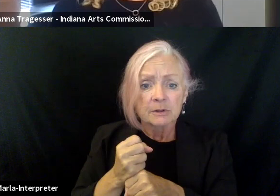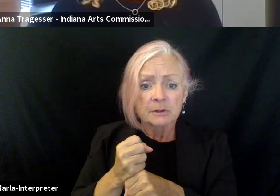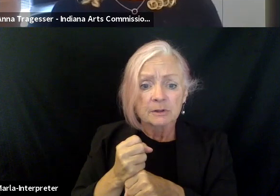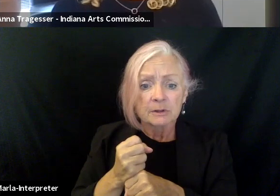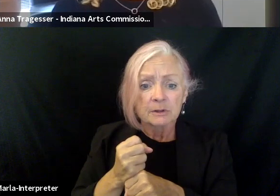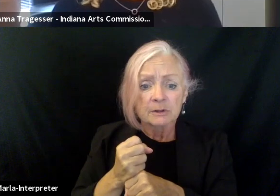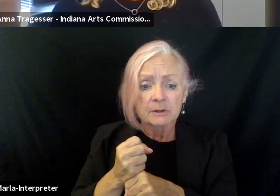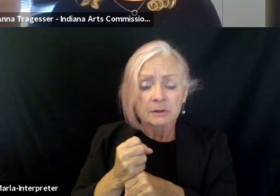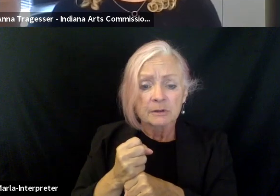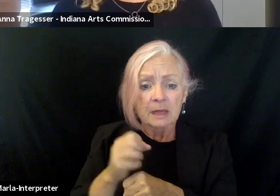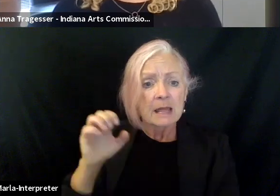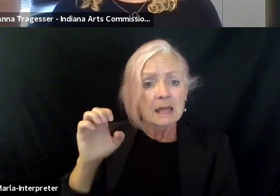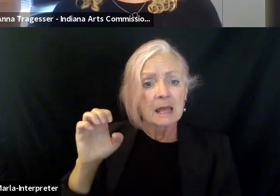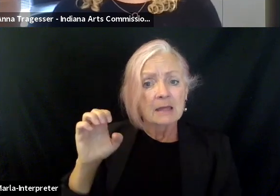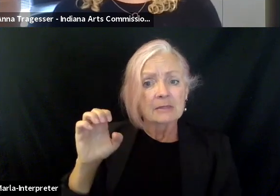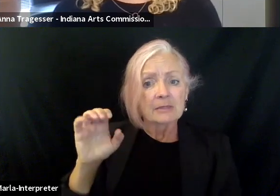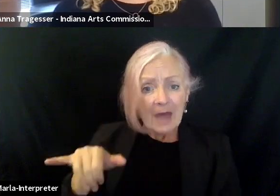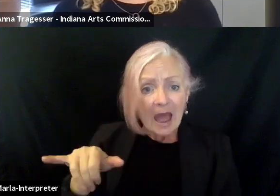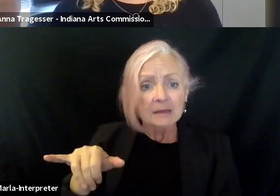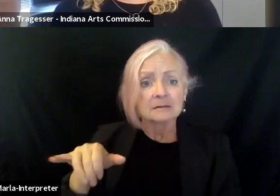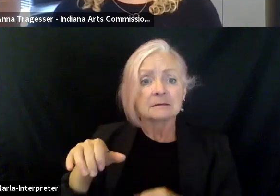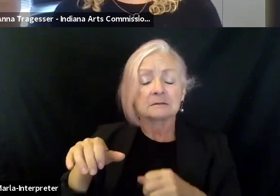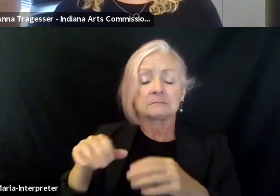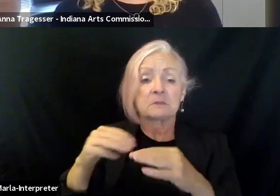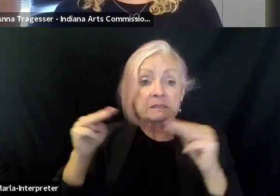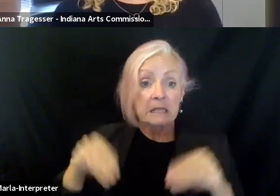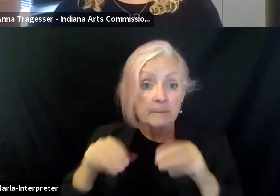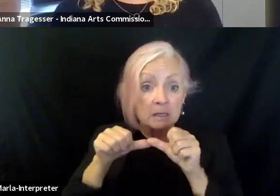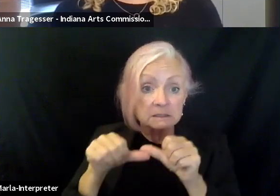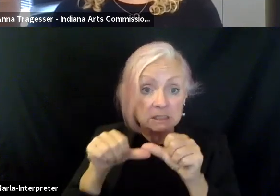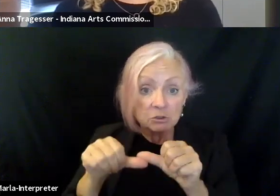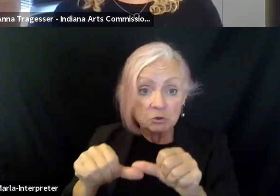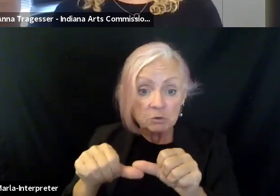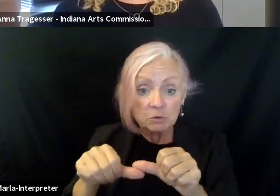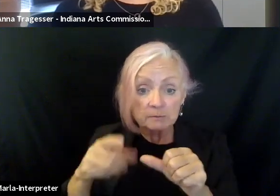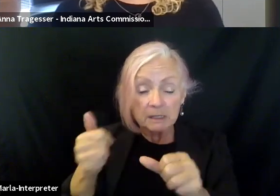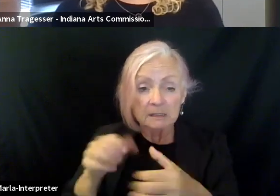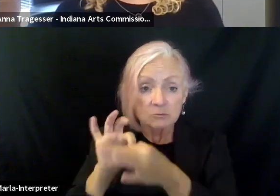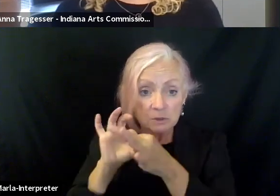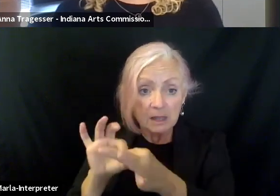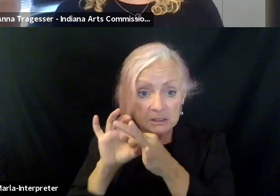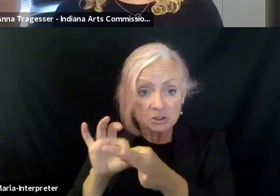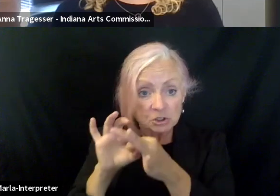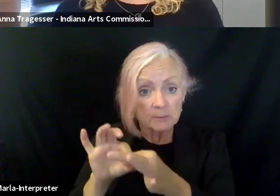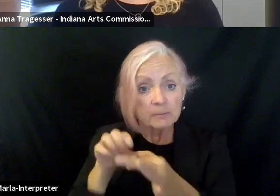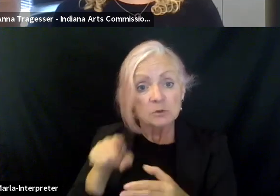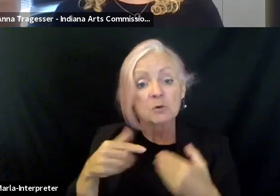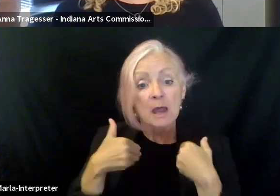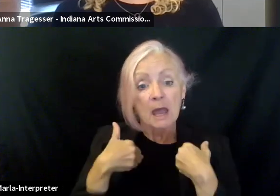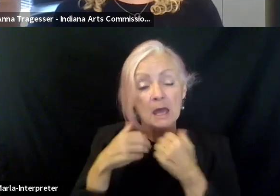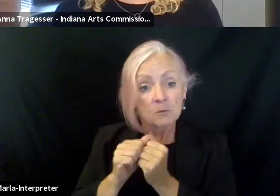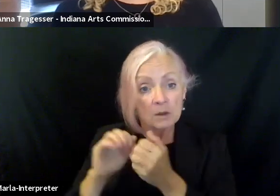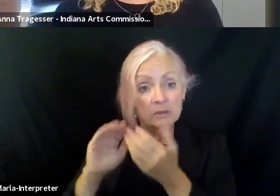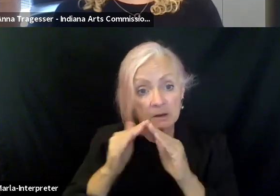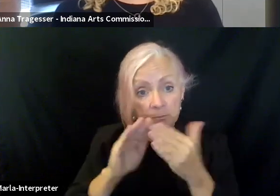Muertos has, you know, continued. And because it was that, that relationship that you really had with, with the community